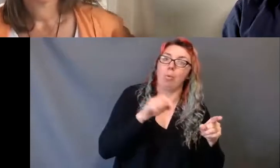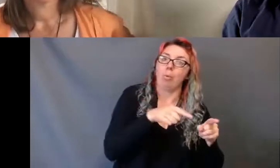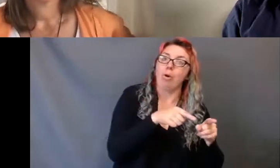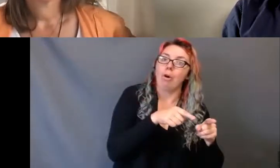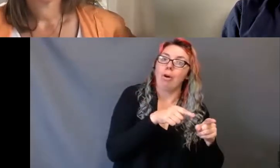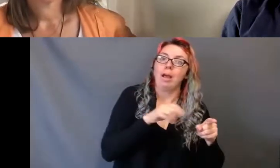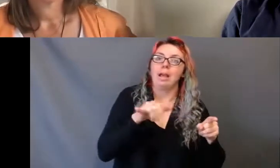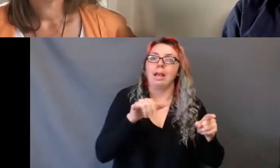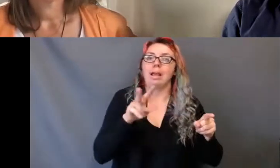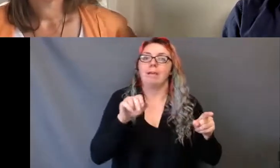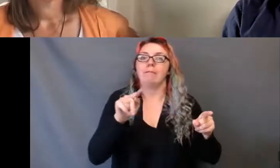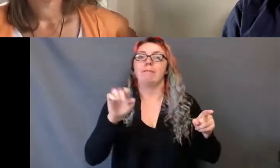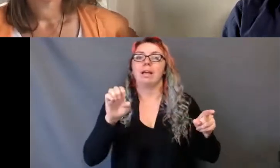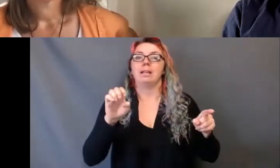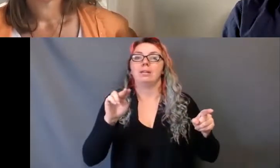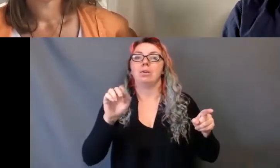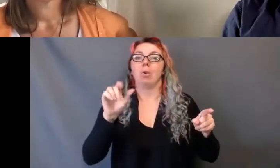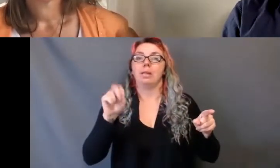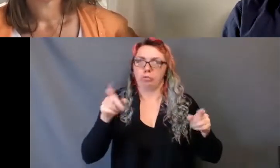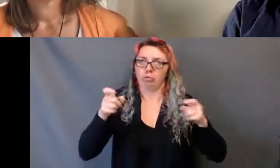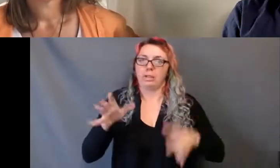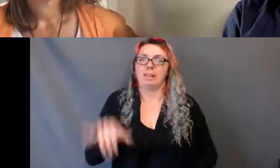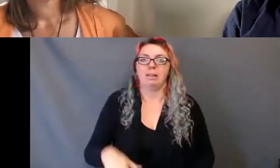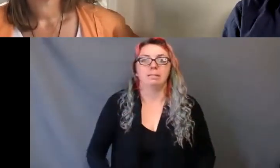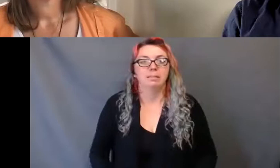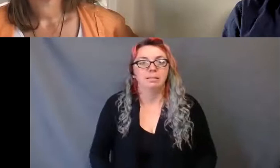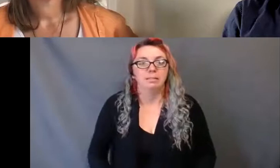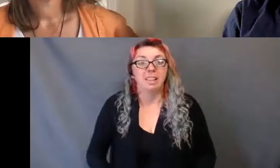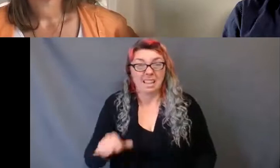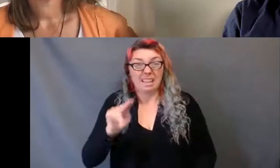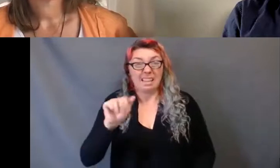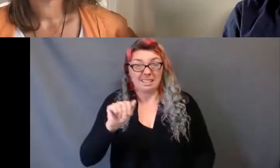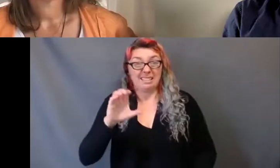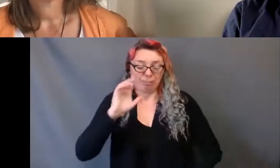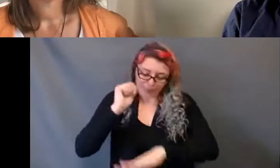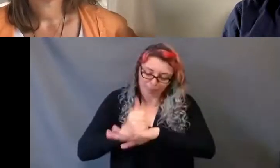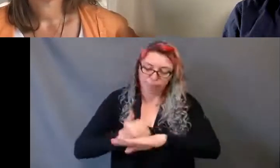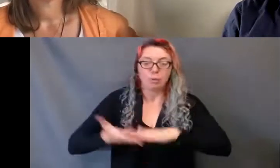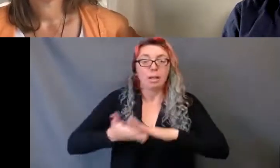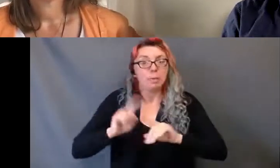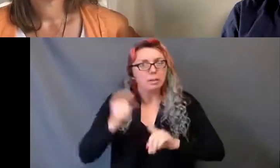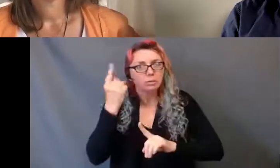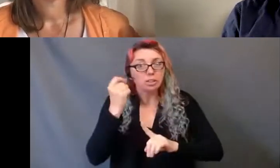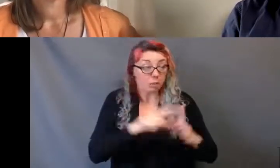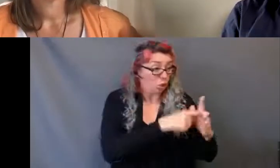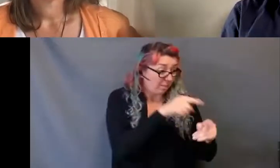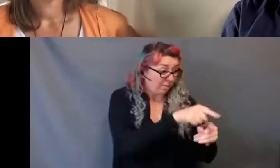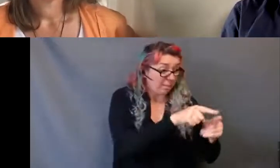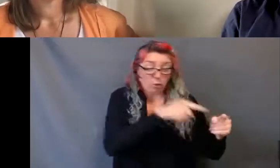It took 40 years for the NAC to stage its first ever play directed by an Indigenous artist, ever.